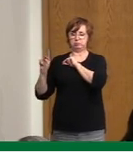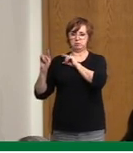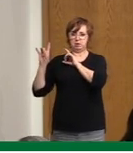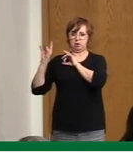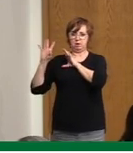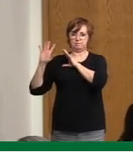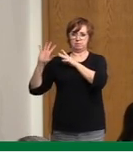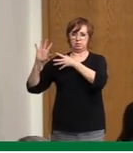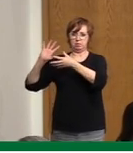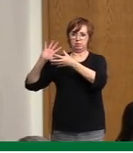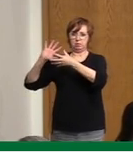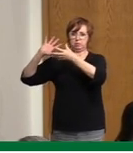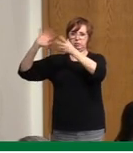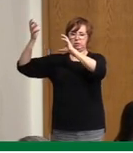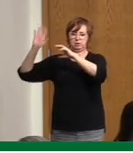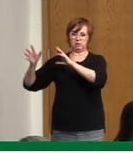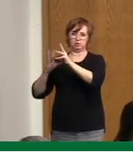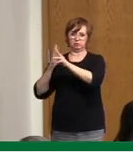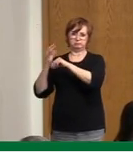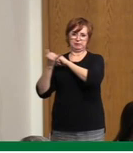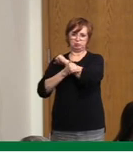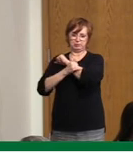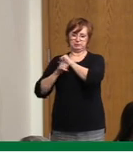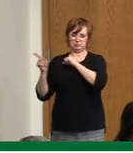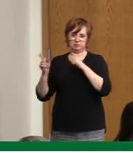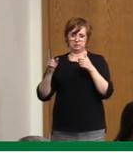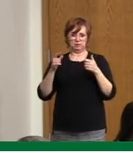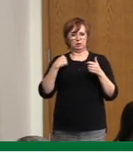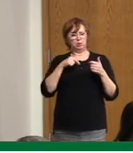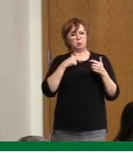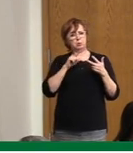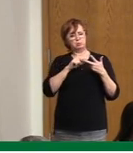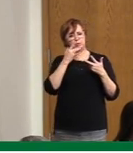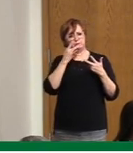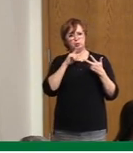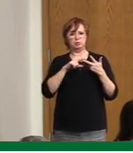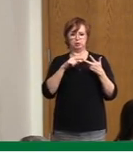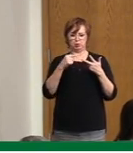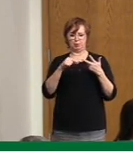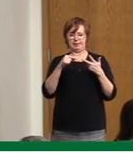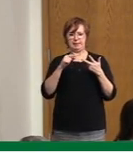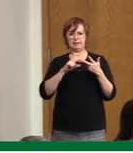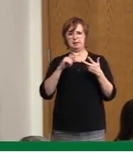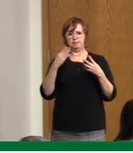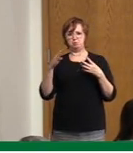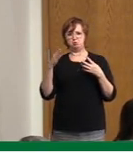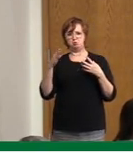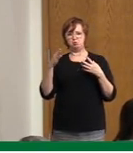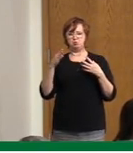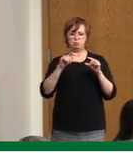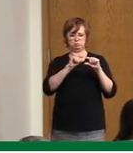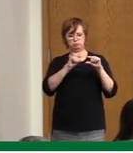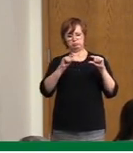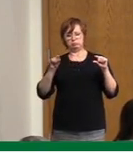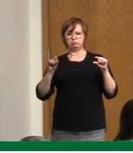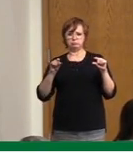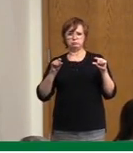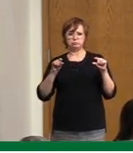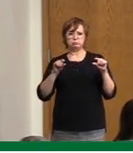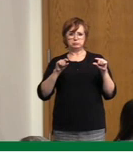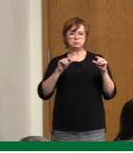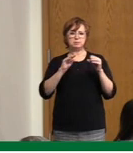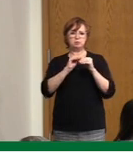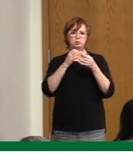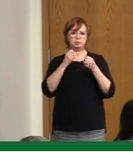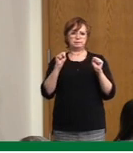devastating. So we really want to stay in the blue or green area. And that's why we, you know, we